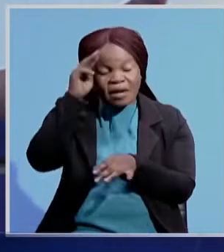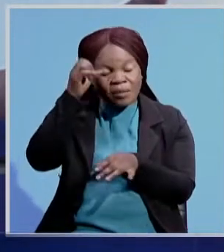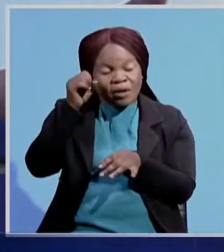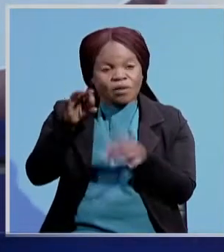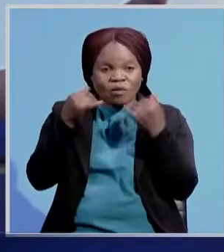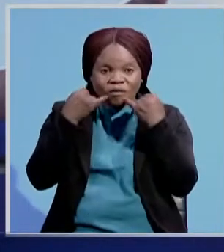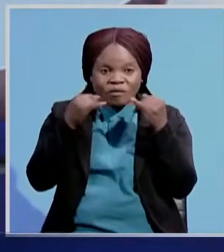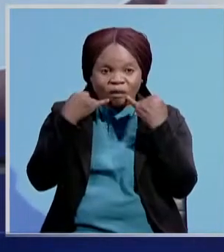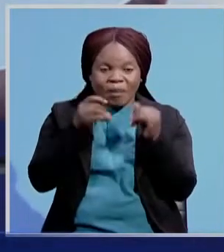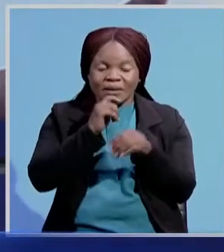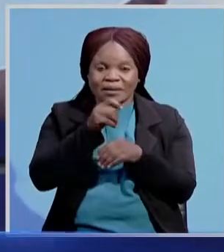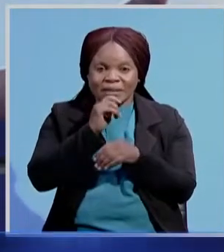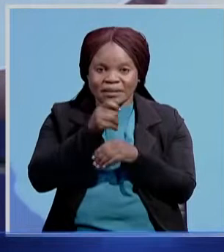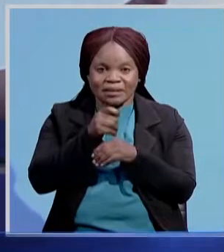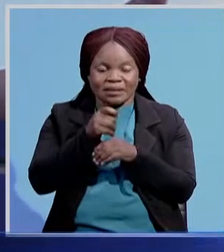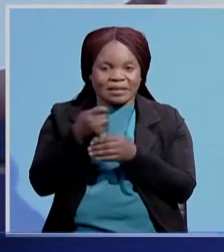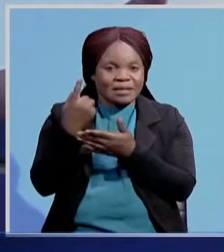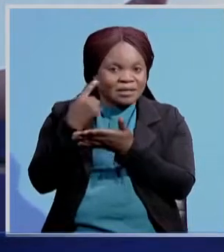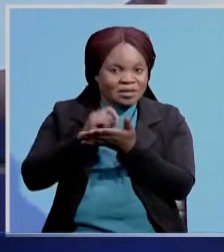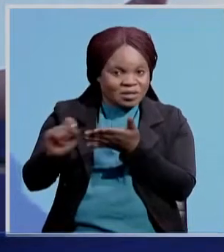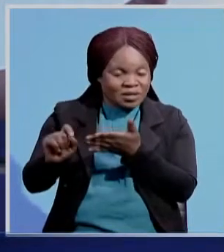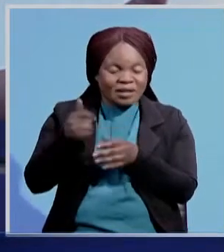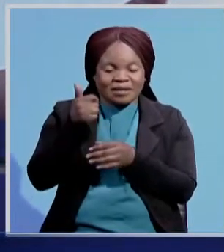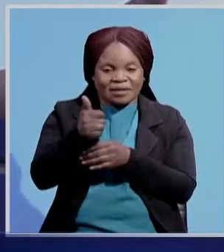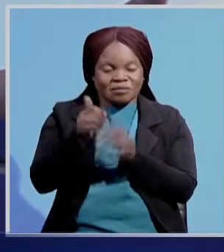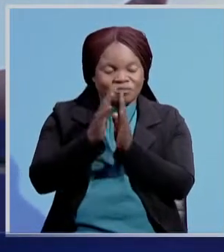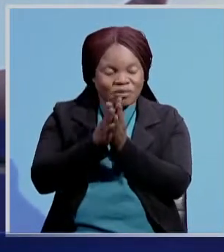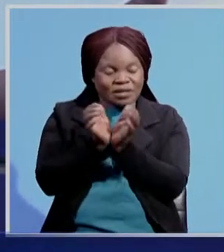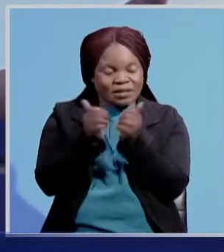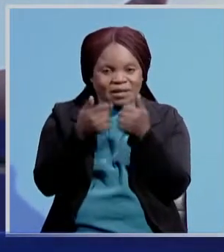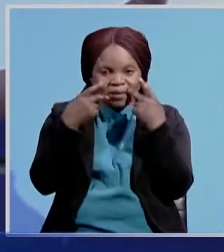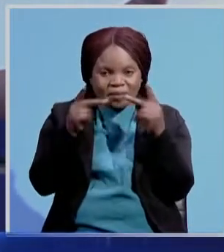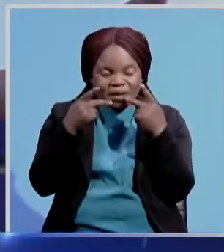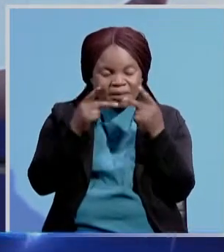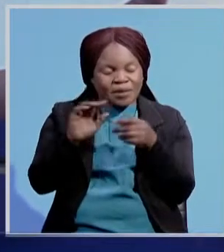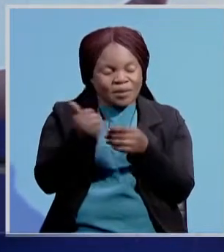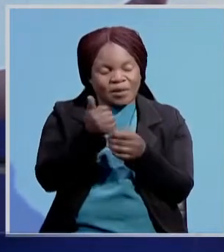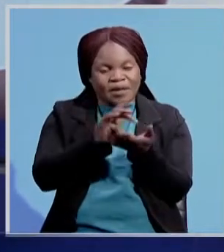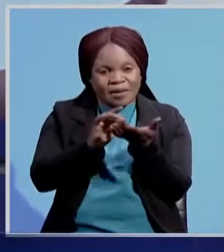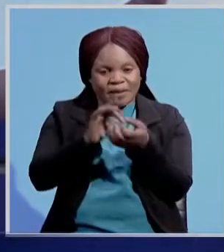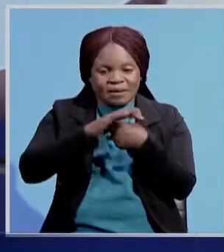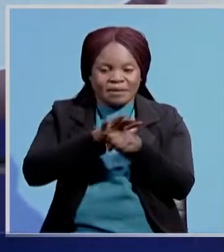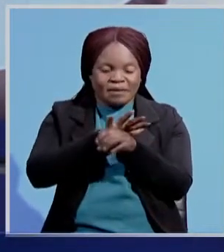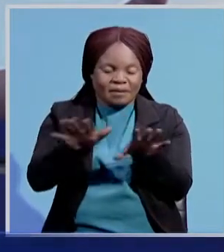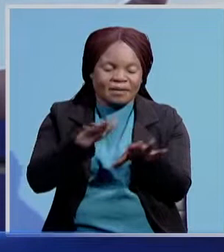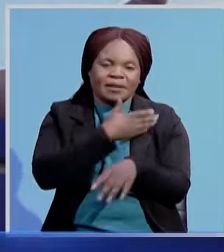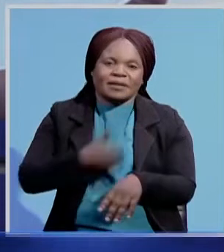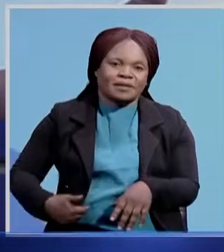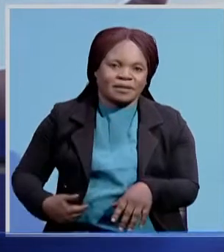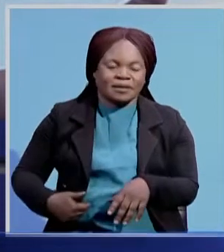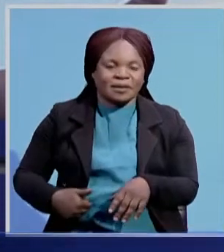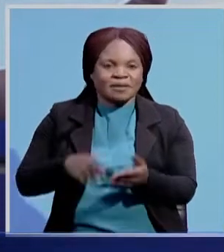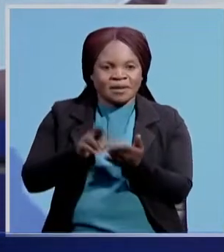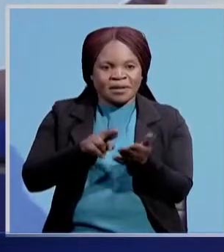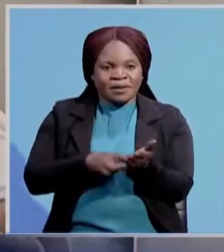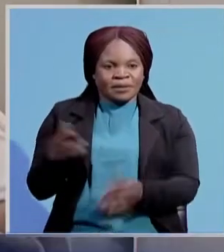Broadcasting Services Permanent Secretary Amos Malupenga has called on the general public to take the COVID vaccine seriously. Ruben Chomba has more